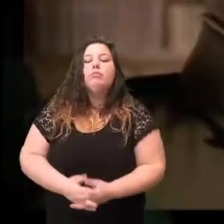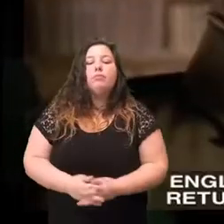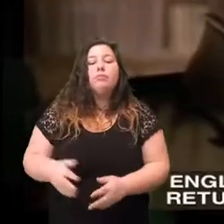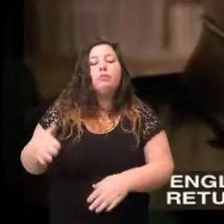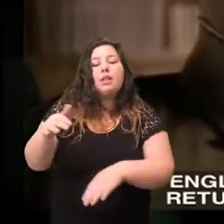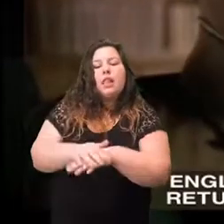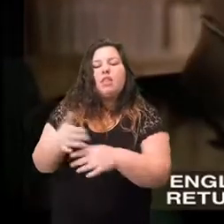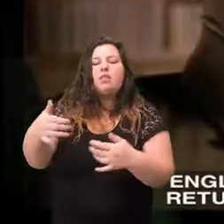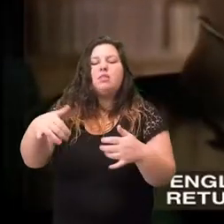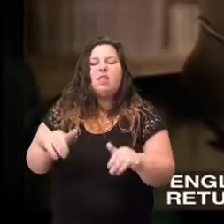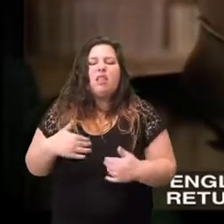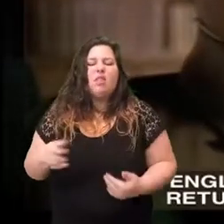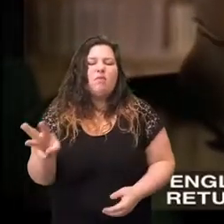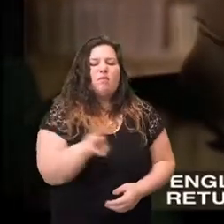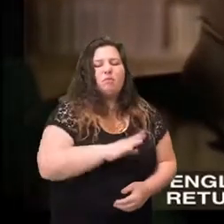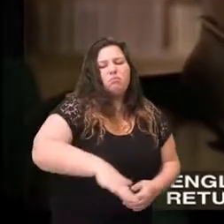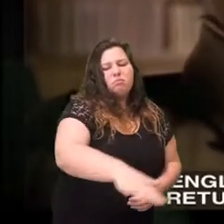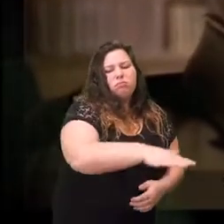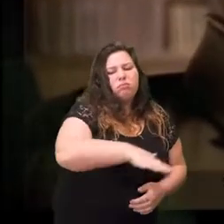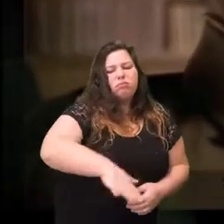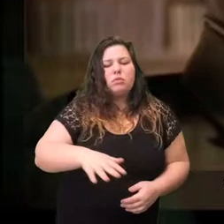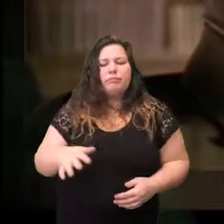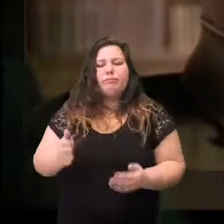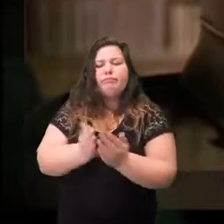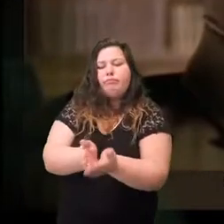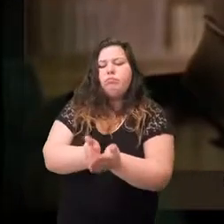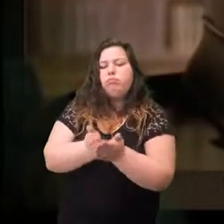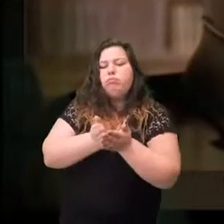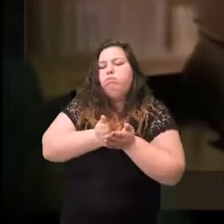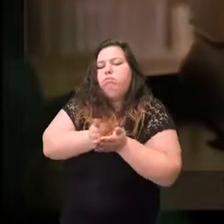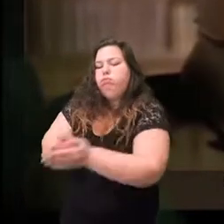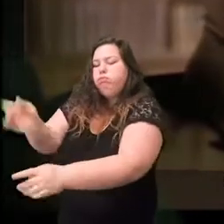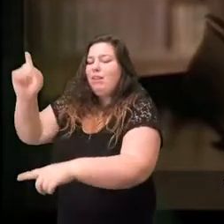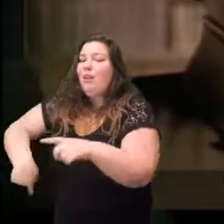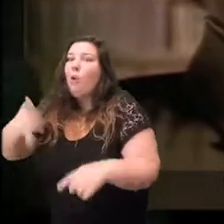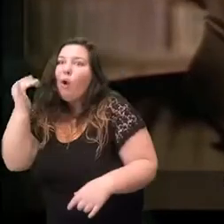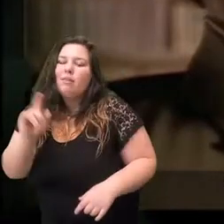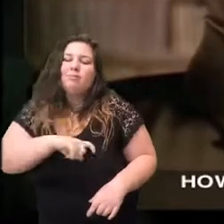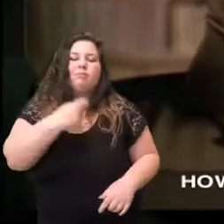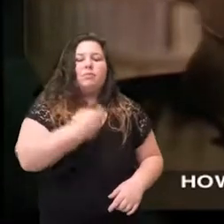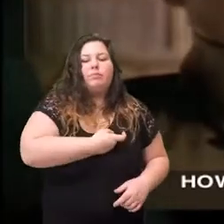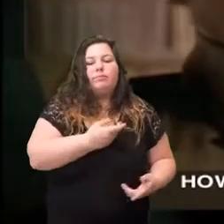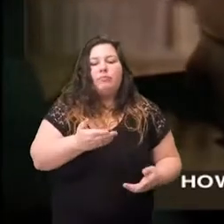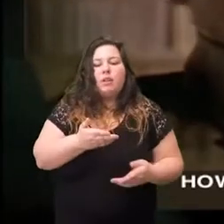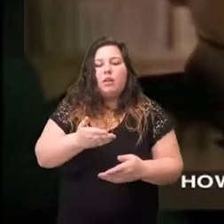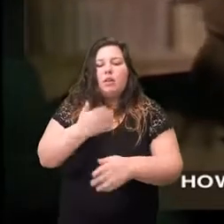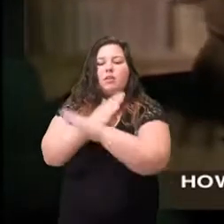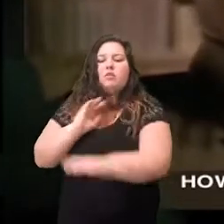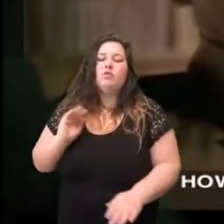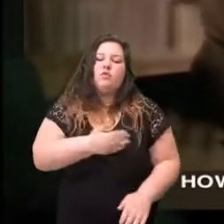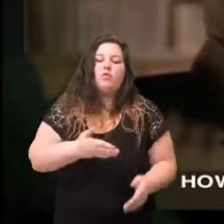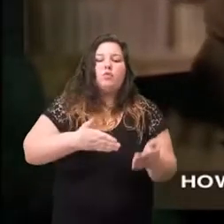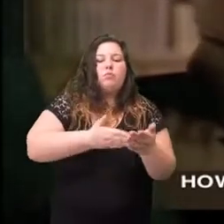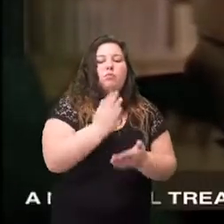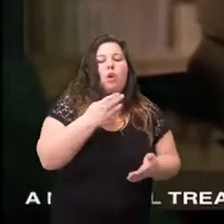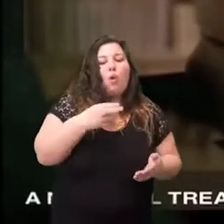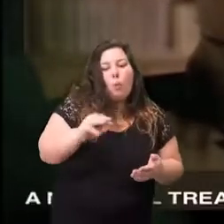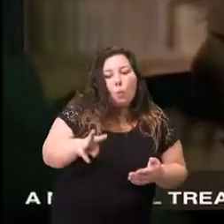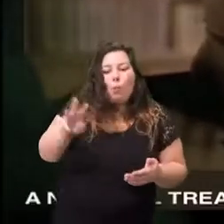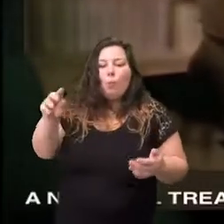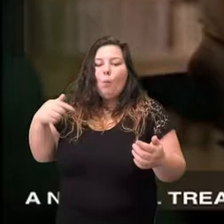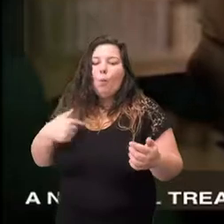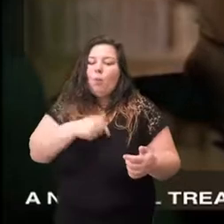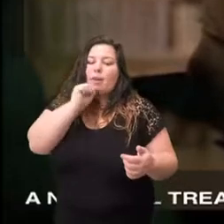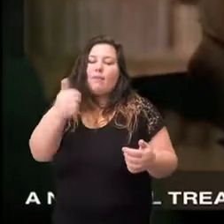England should have long ago returned our lands in the west Spain blocks our ships from the Mississippi how do we defend our rights as a country do we have